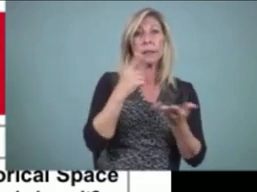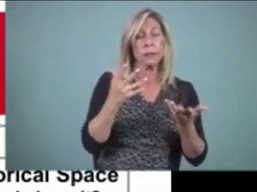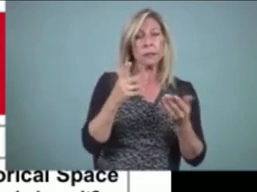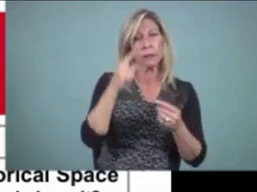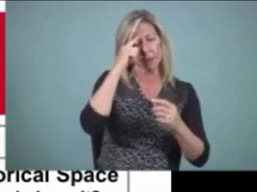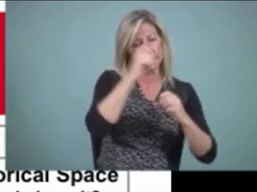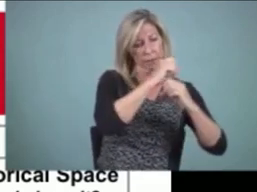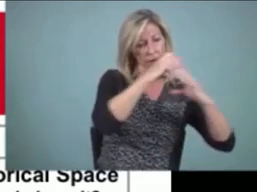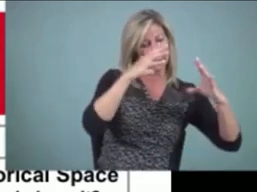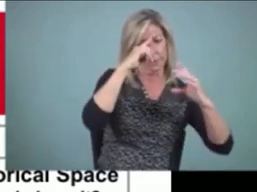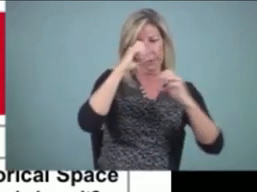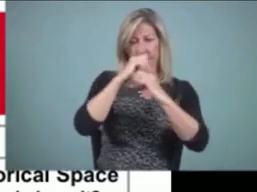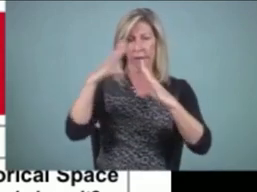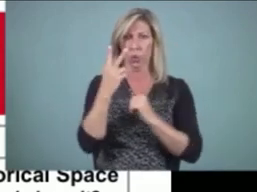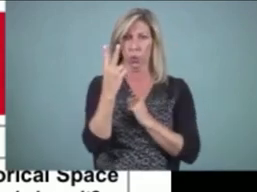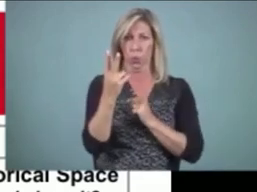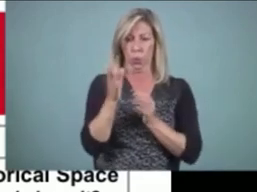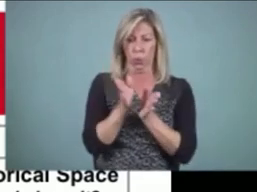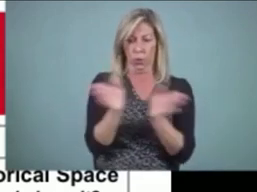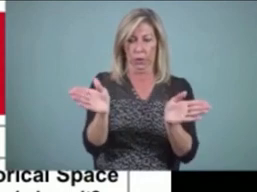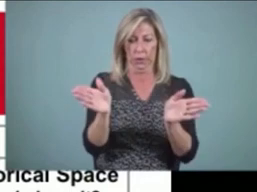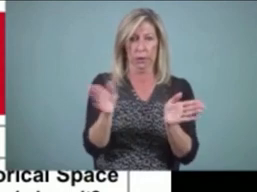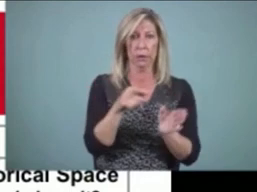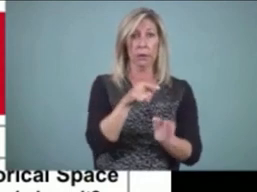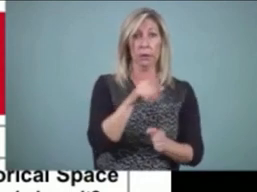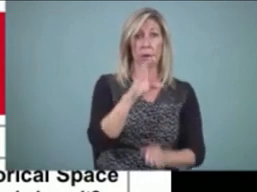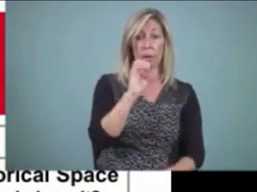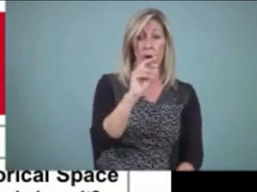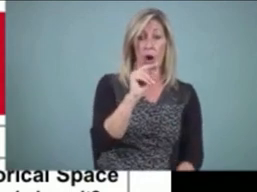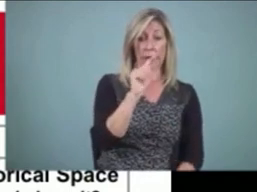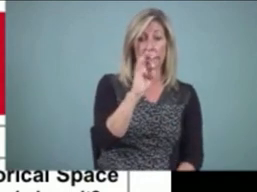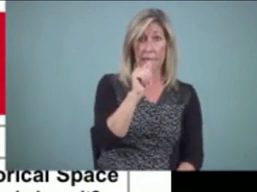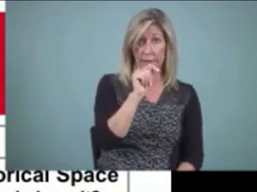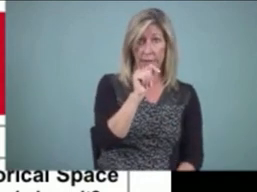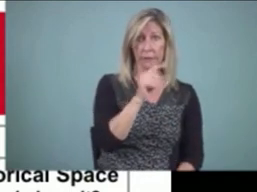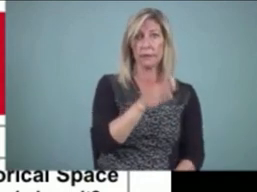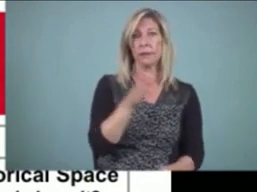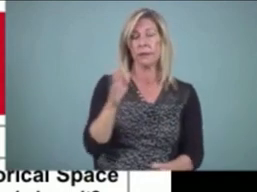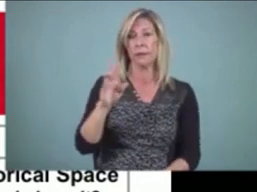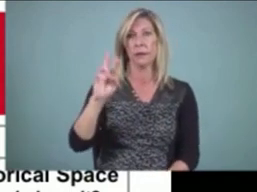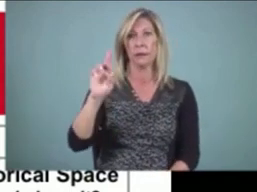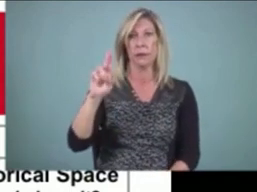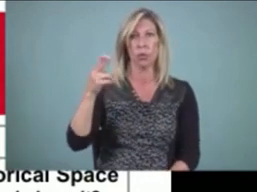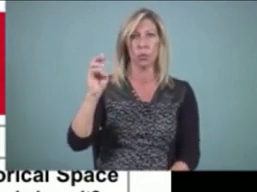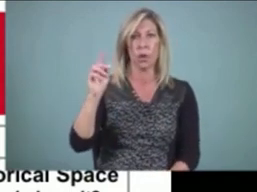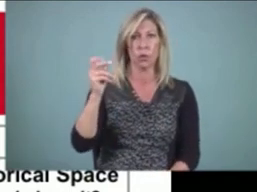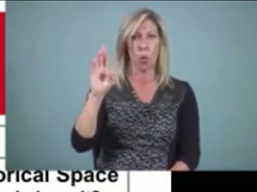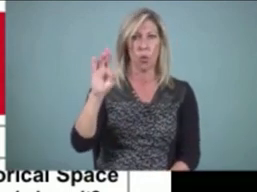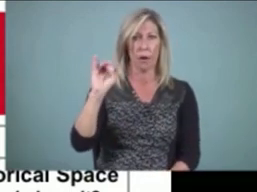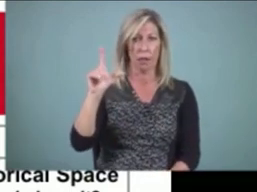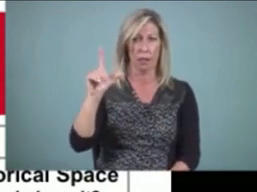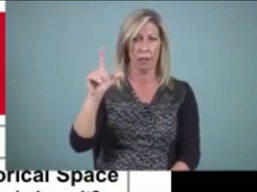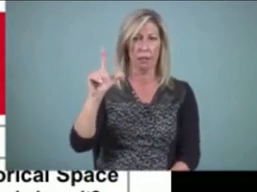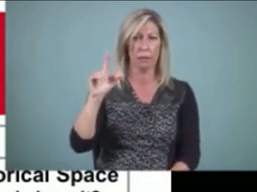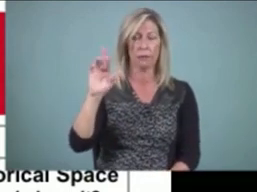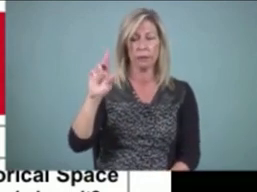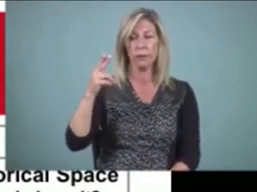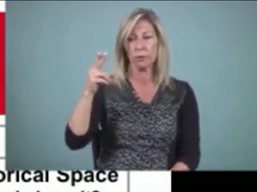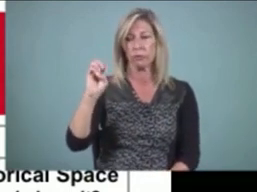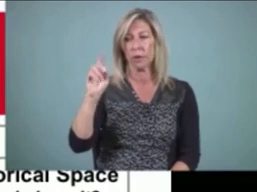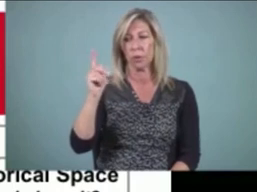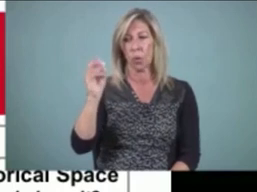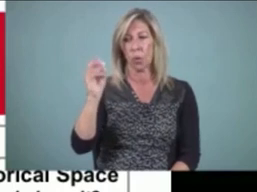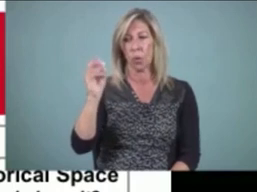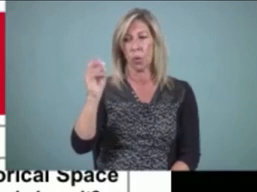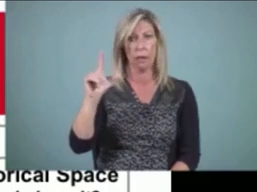space and the rhetorical space. Now, the content space is that stuff that's kicking around in your head. So imagine you